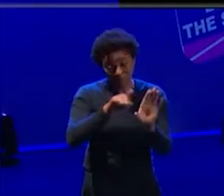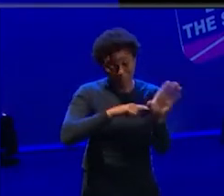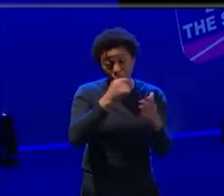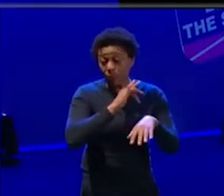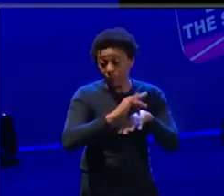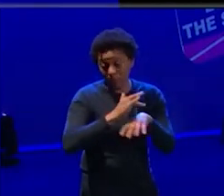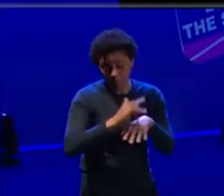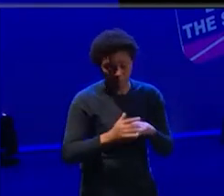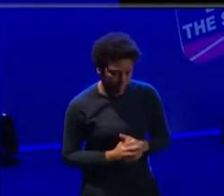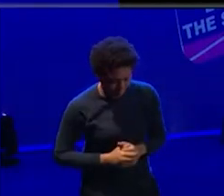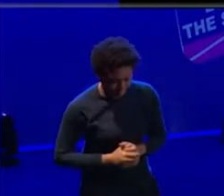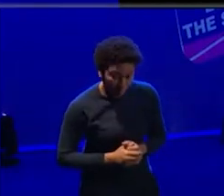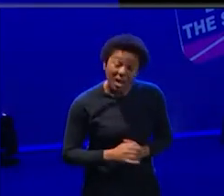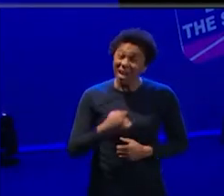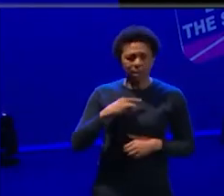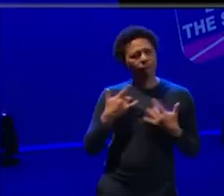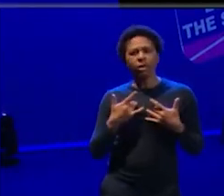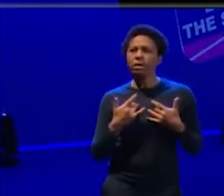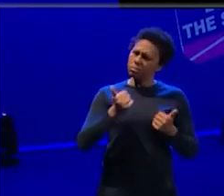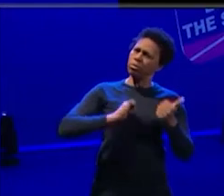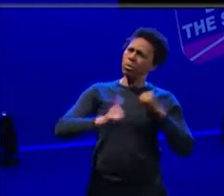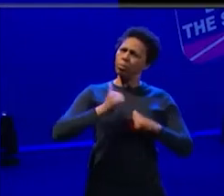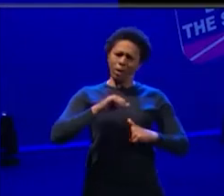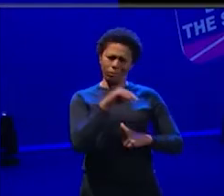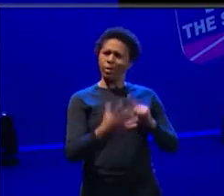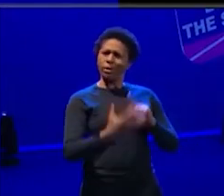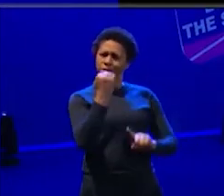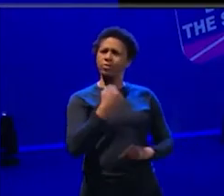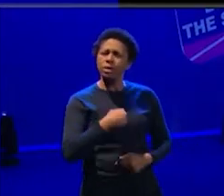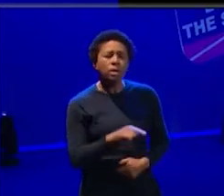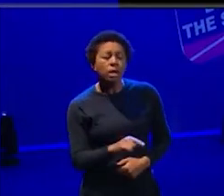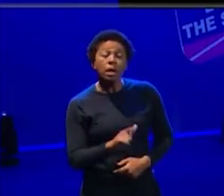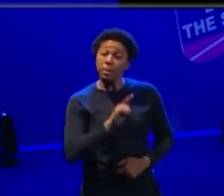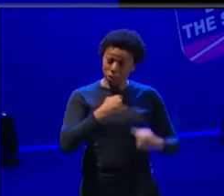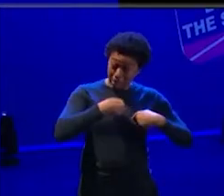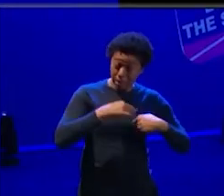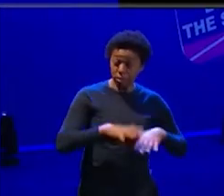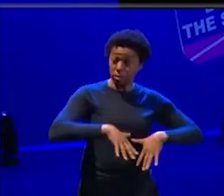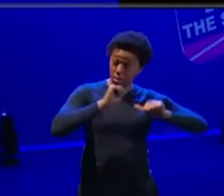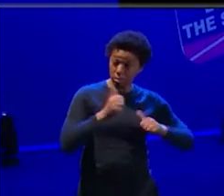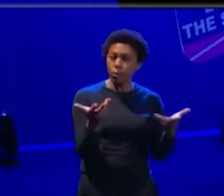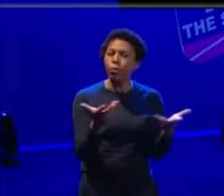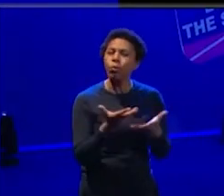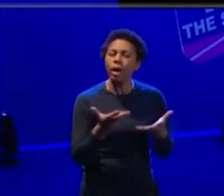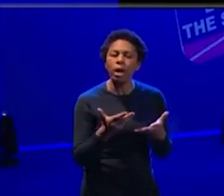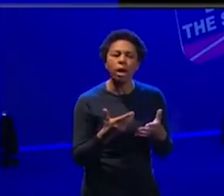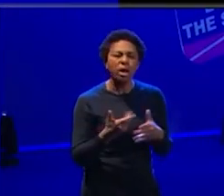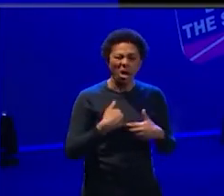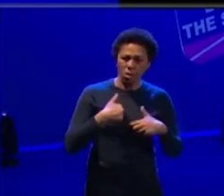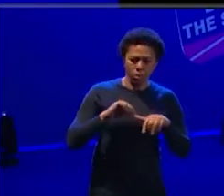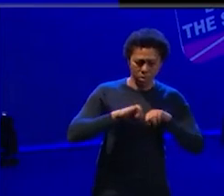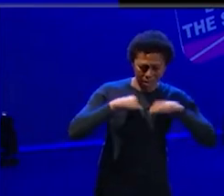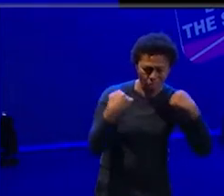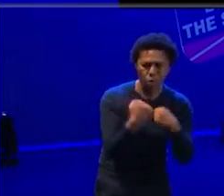I feel really proud of that because I, I, I actually began my career as, um, the workshop assistant